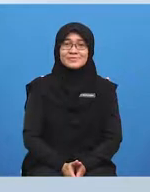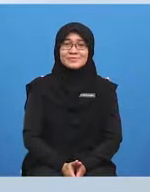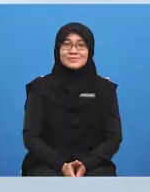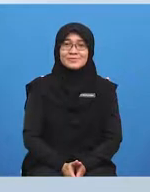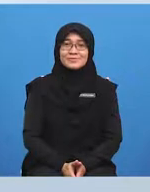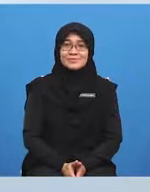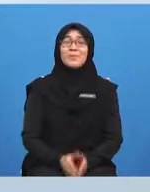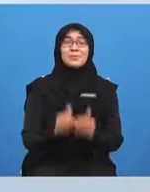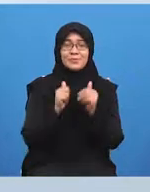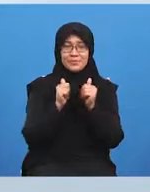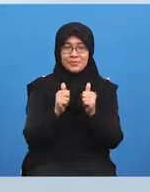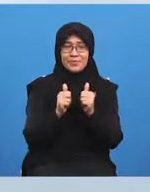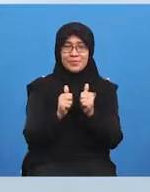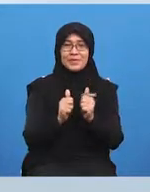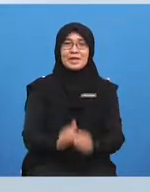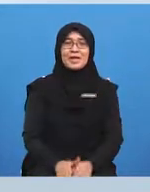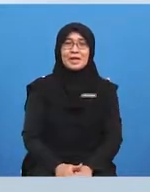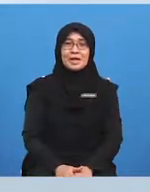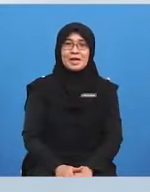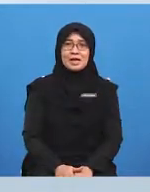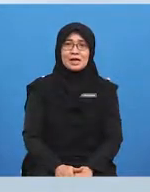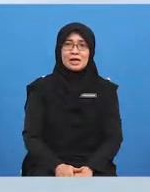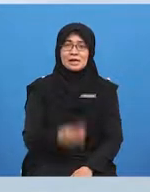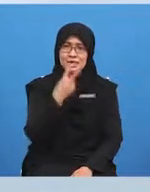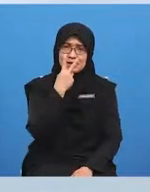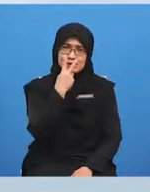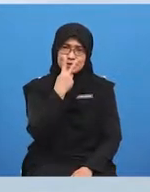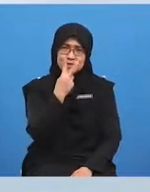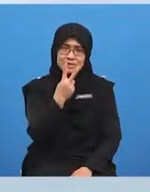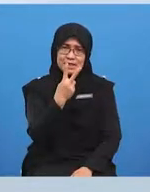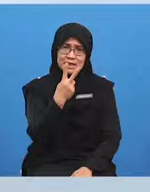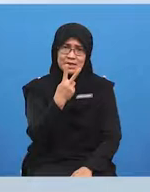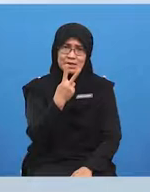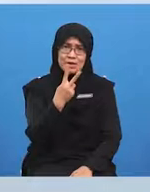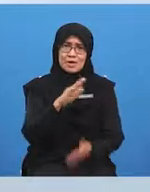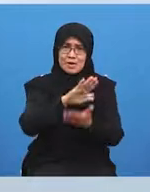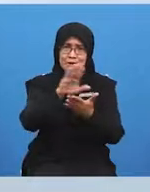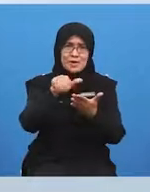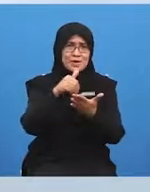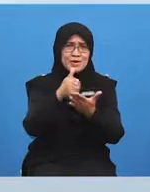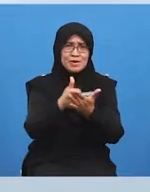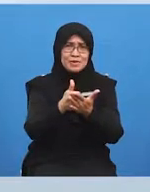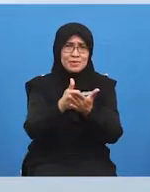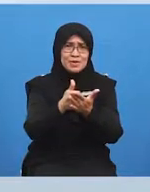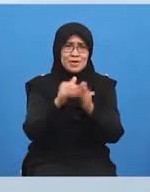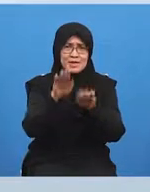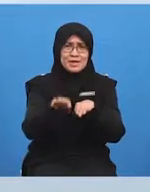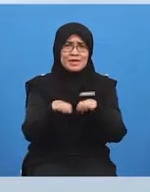it's so lovely to sit on the armchair step in and there you go